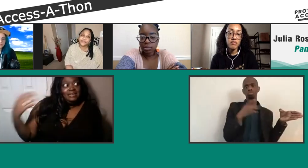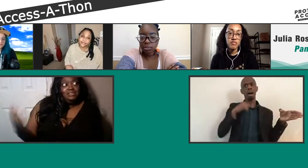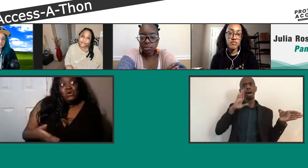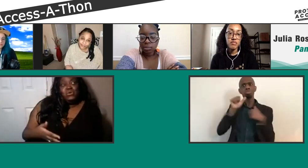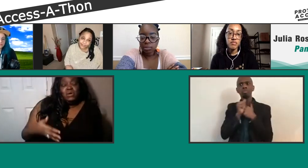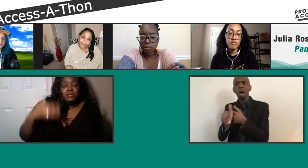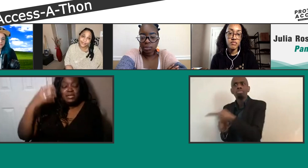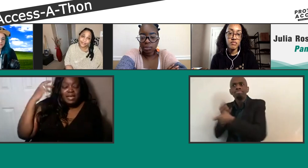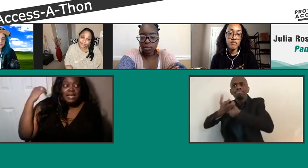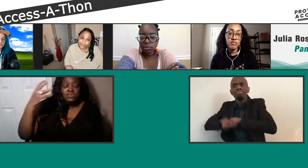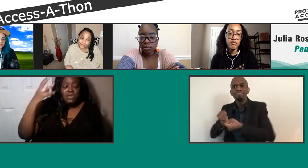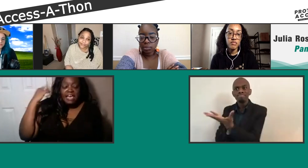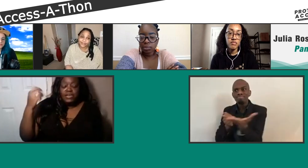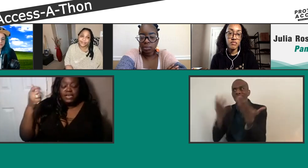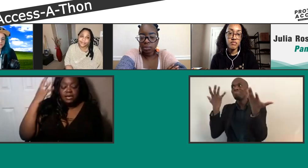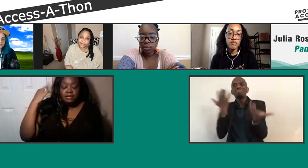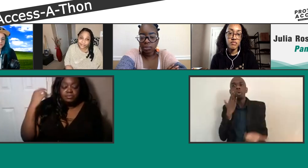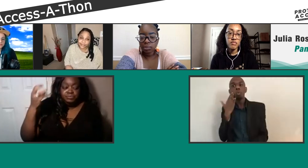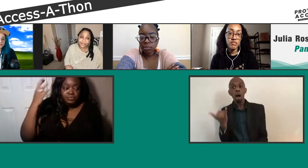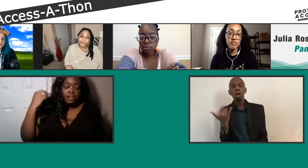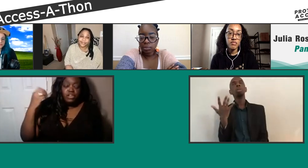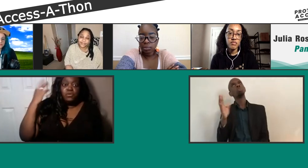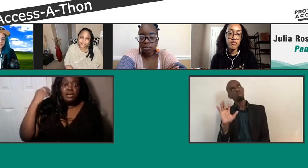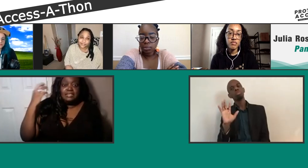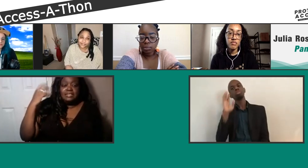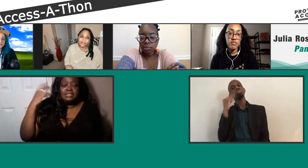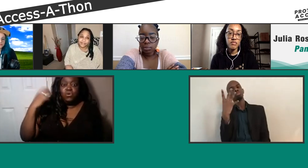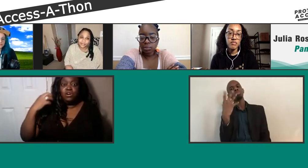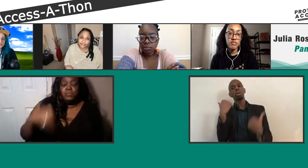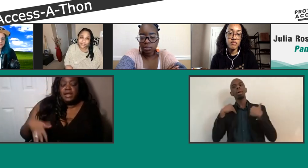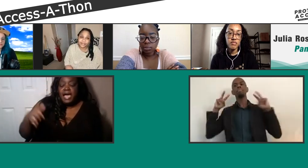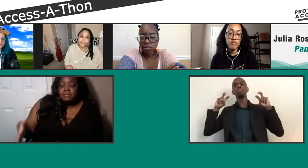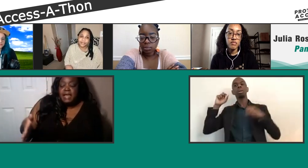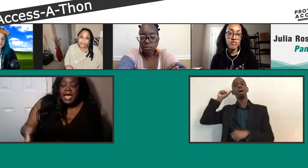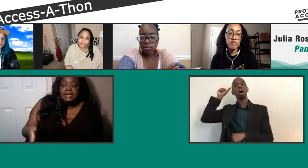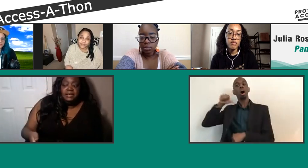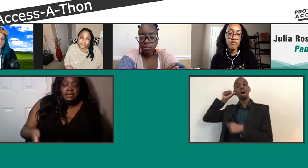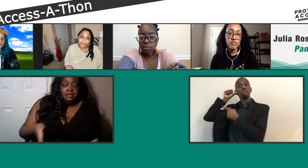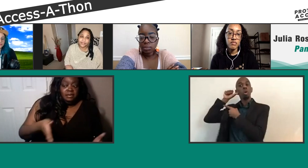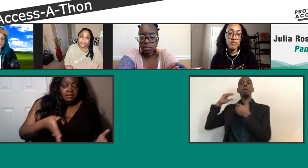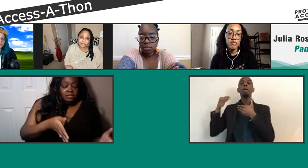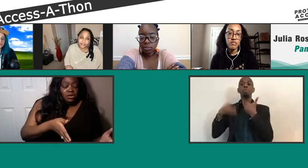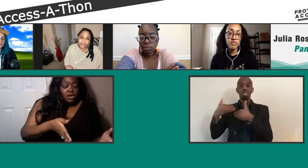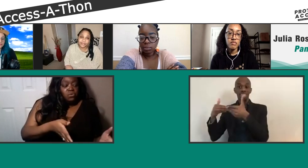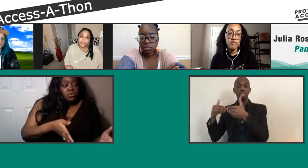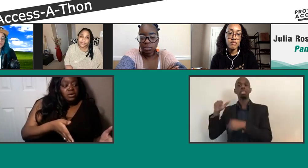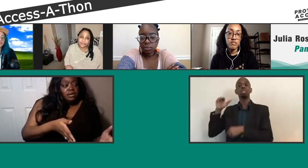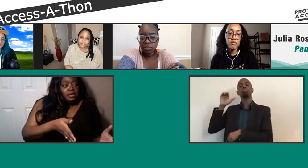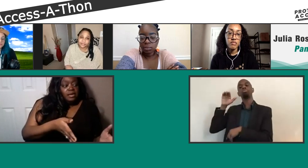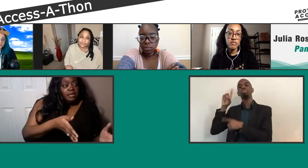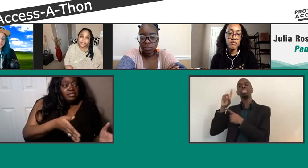you know, I mean, I do have a audio processing disorder, but I'm not, you know,